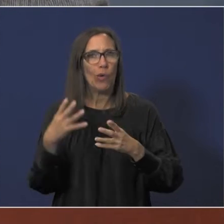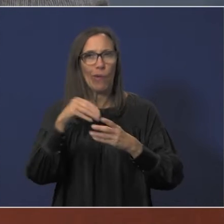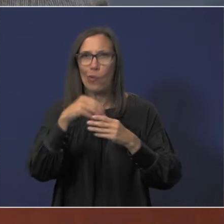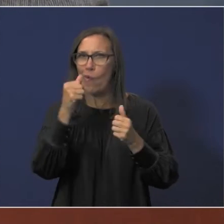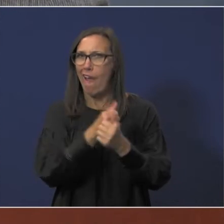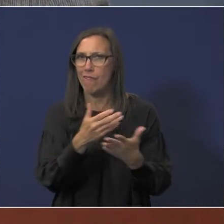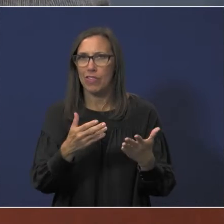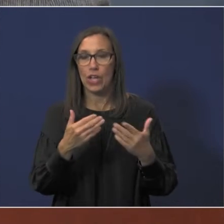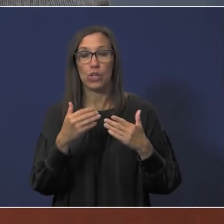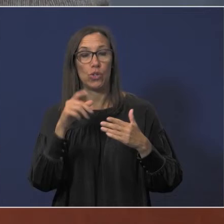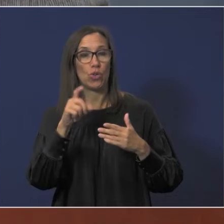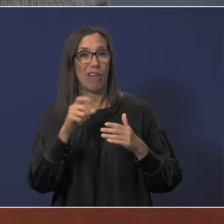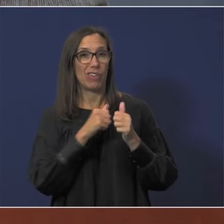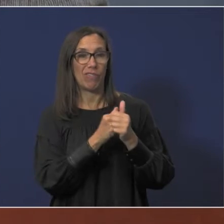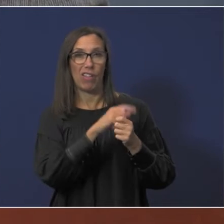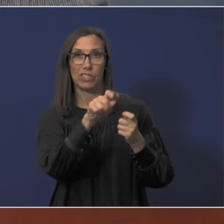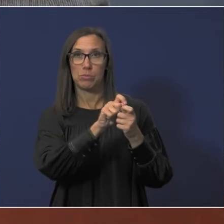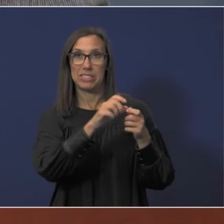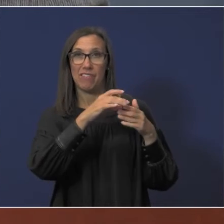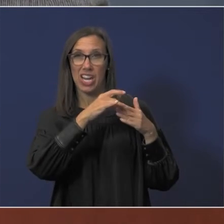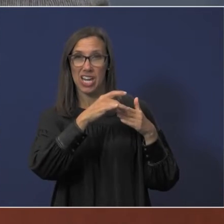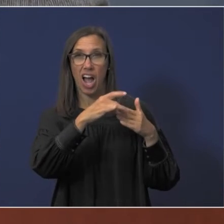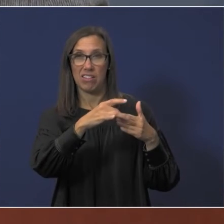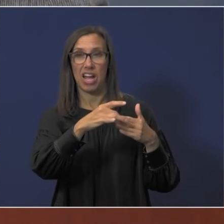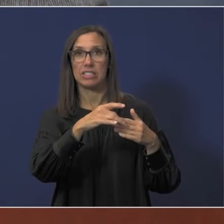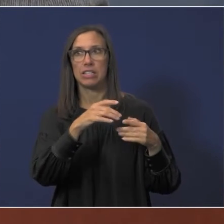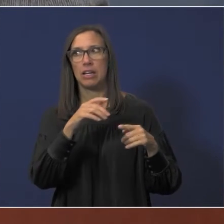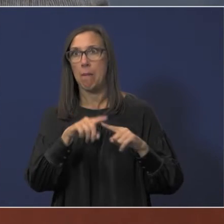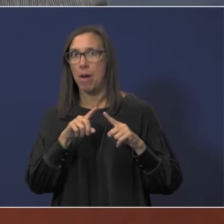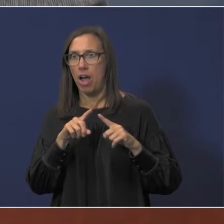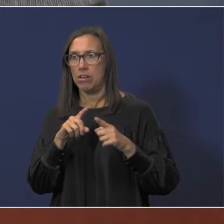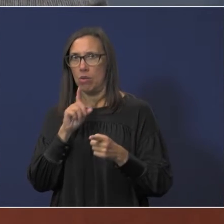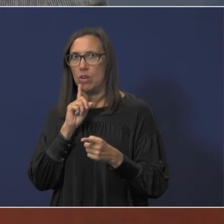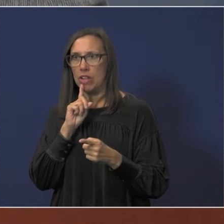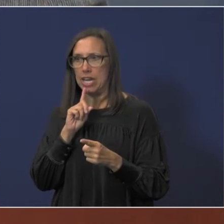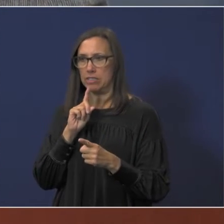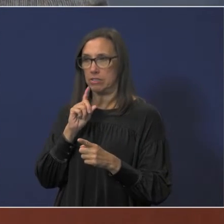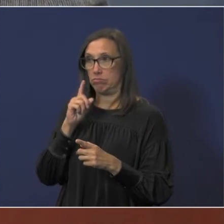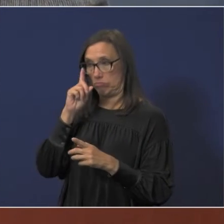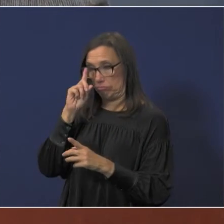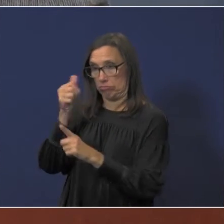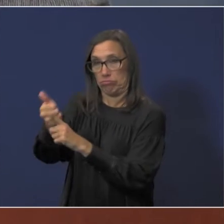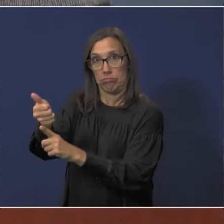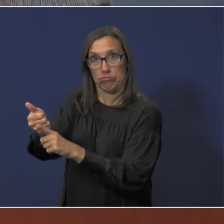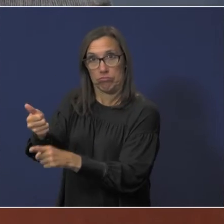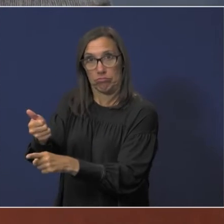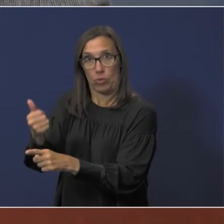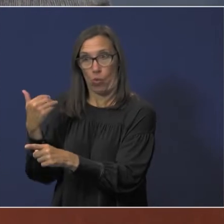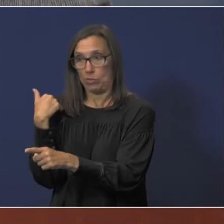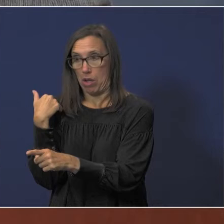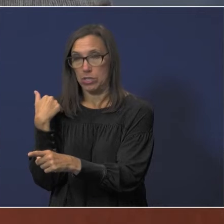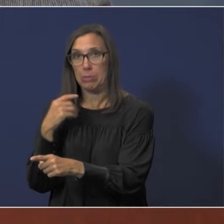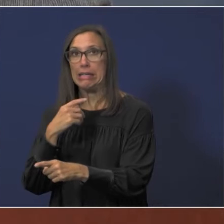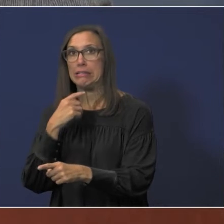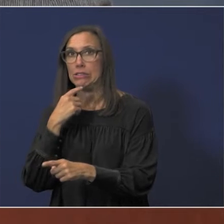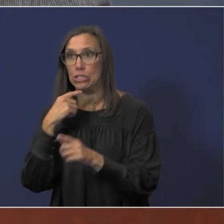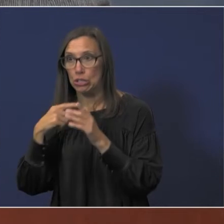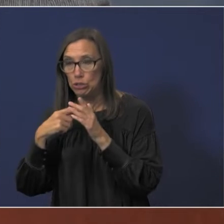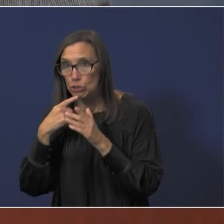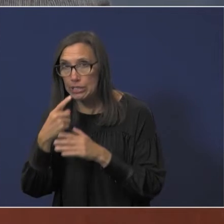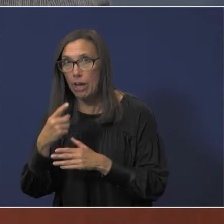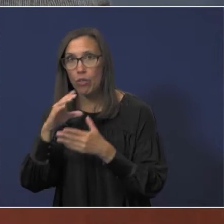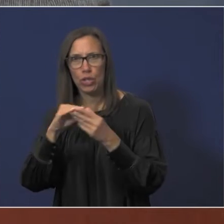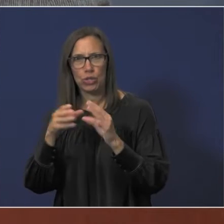are certain guidelines you have to follow but at the end of the day it's up to you uh to tell the story that needs to be told and